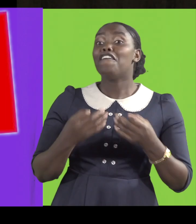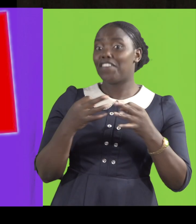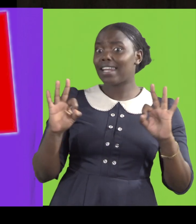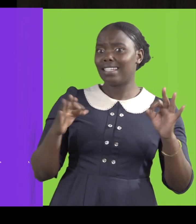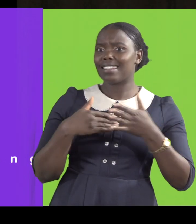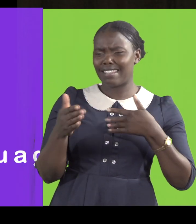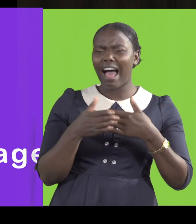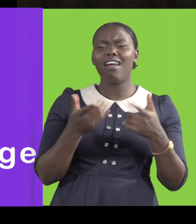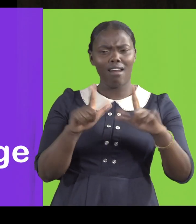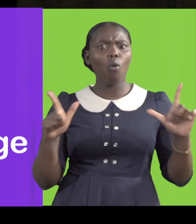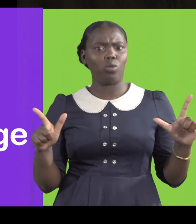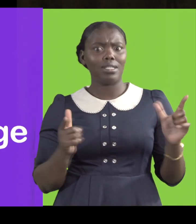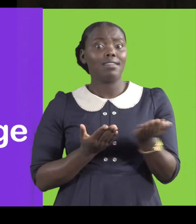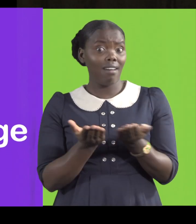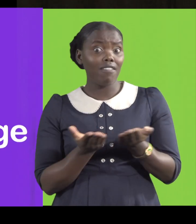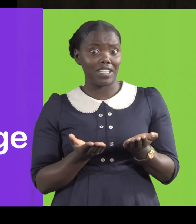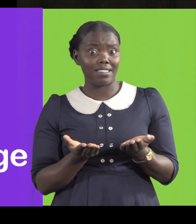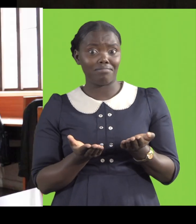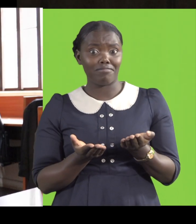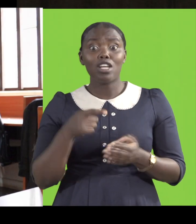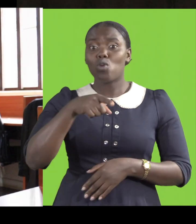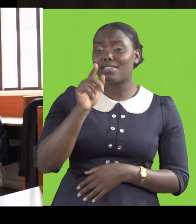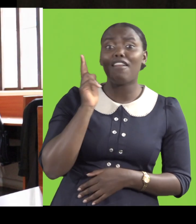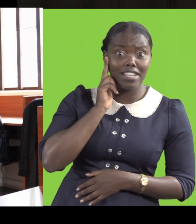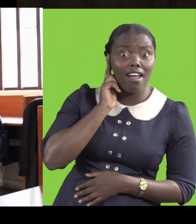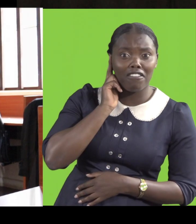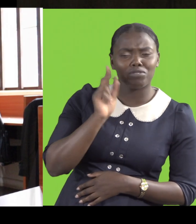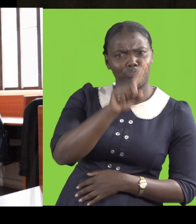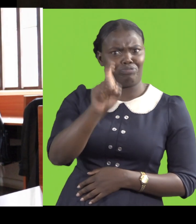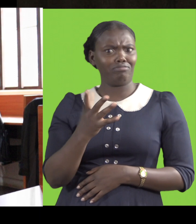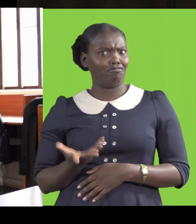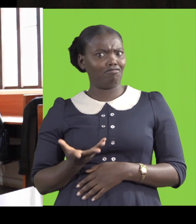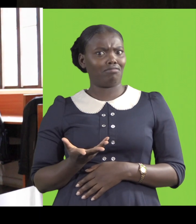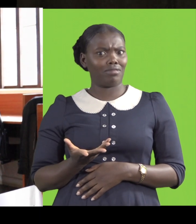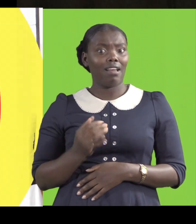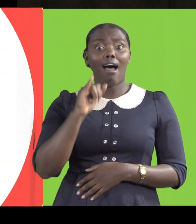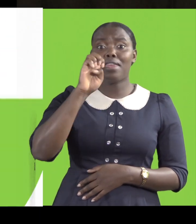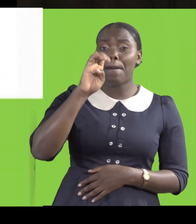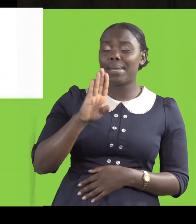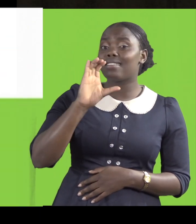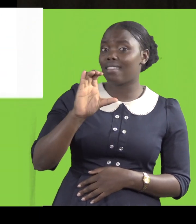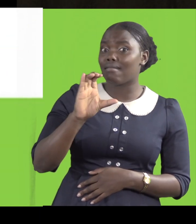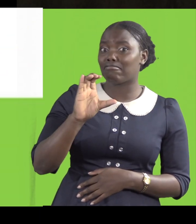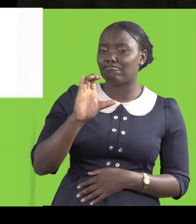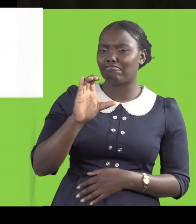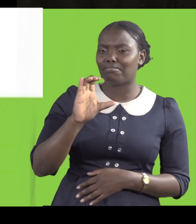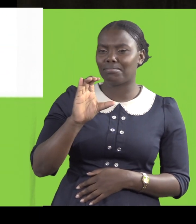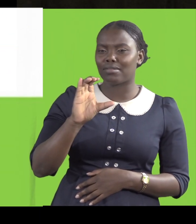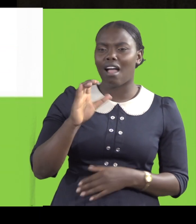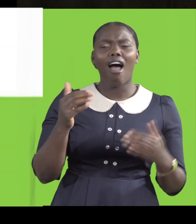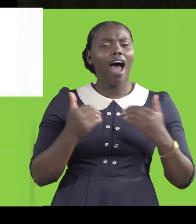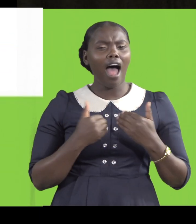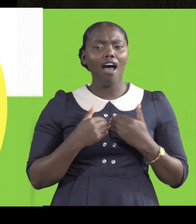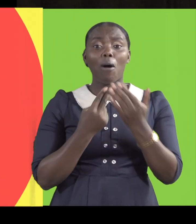free sign language services are you a deaf person the independent electoral and